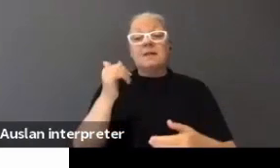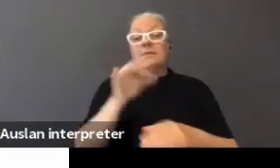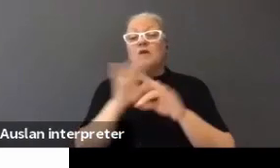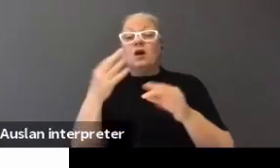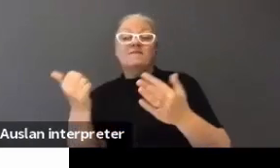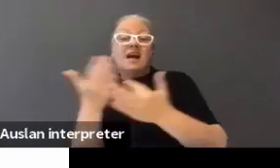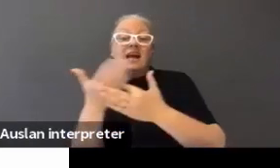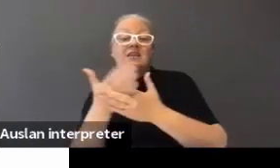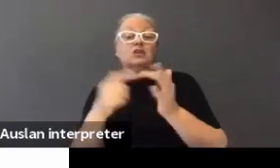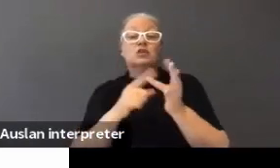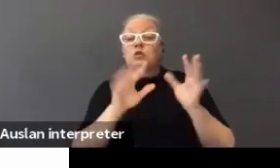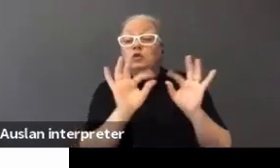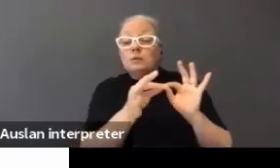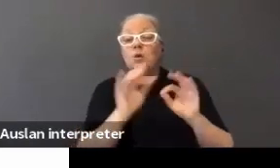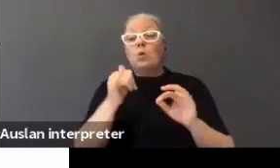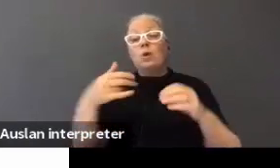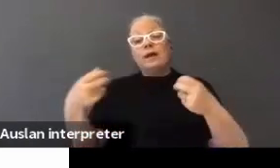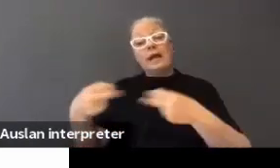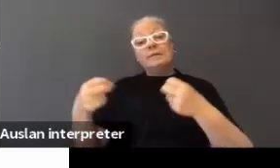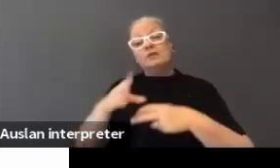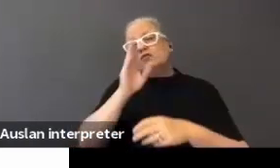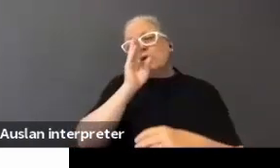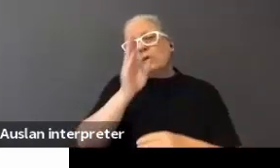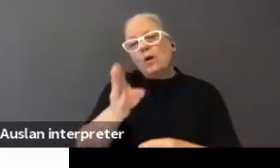to an interpreter or captioning immediately.